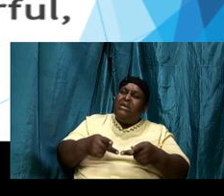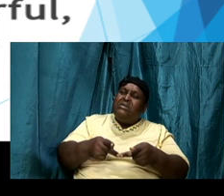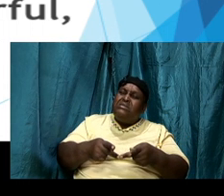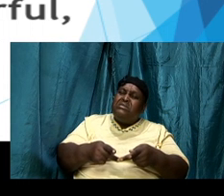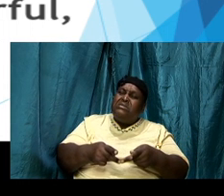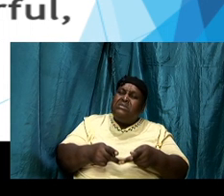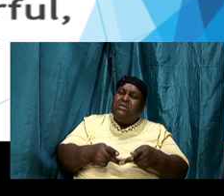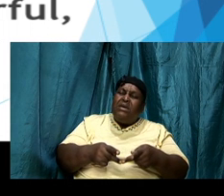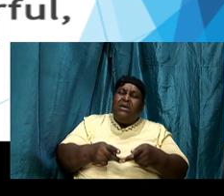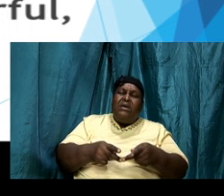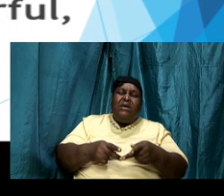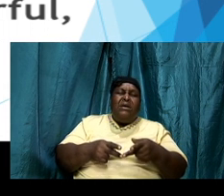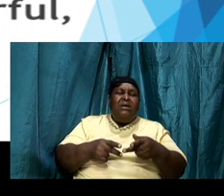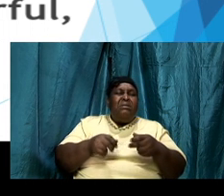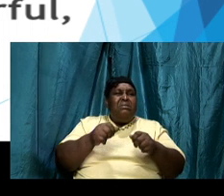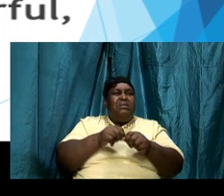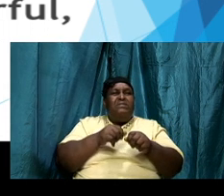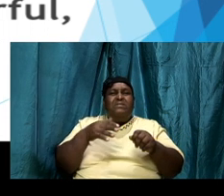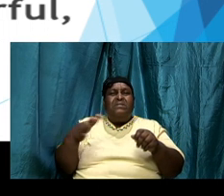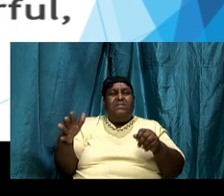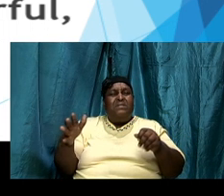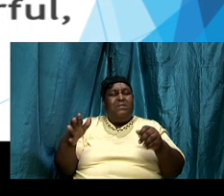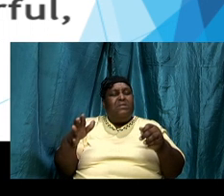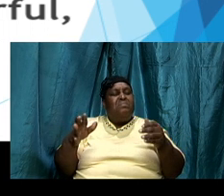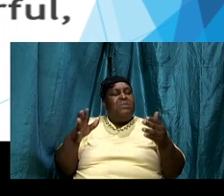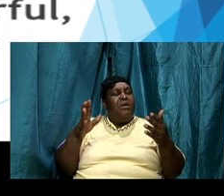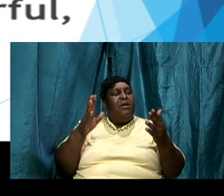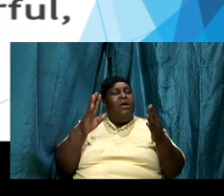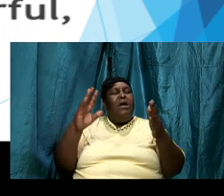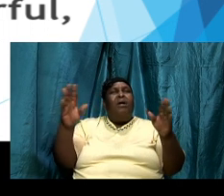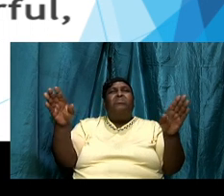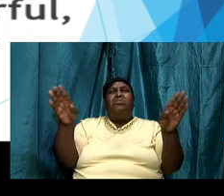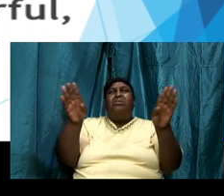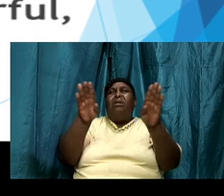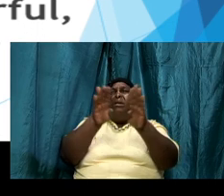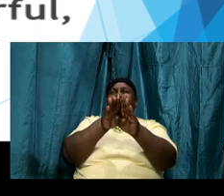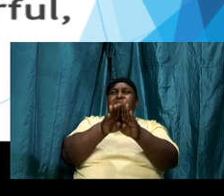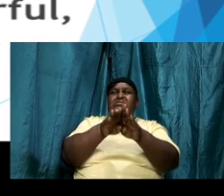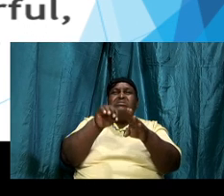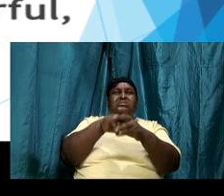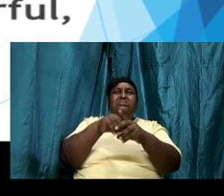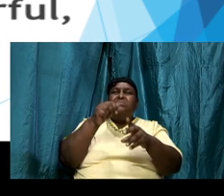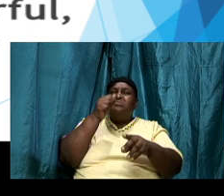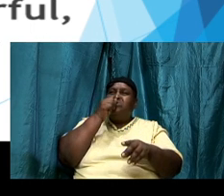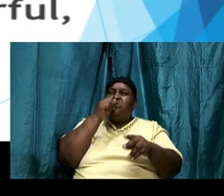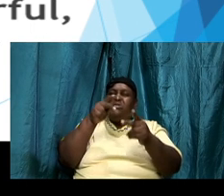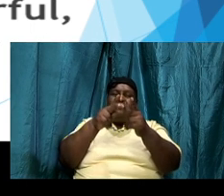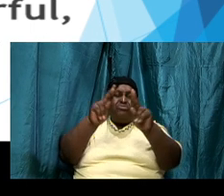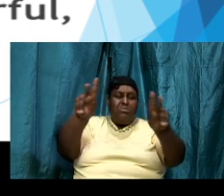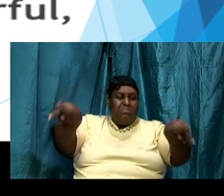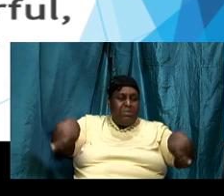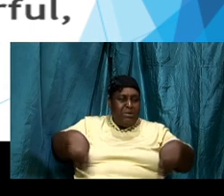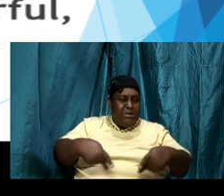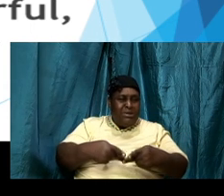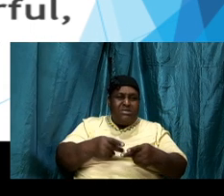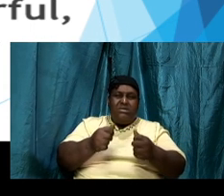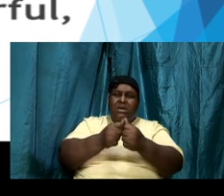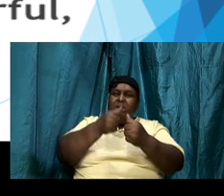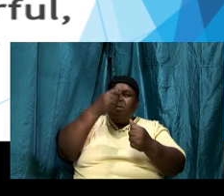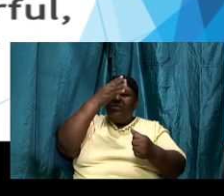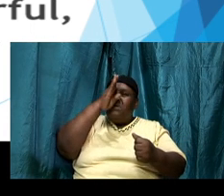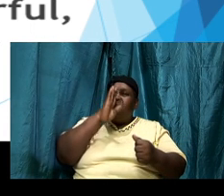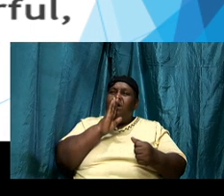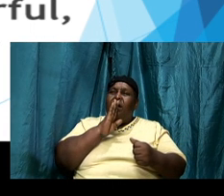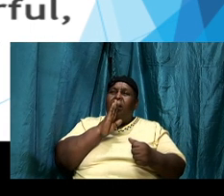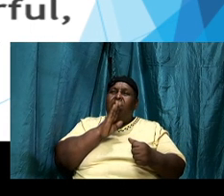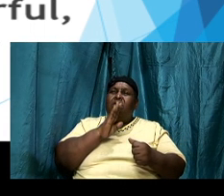television and the radio and everything else and being locked away in God it literally focuses